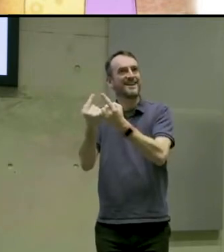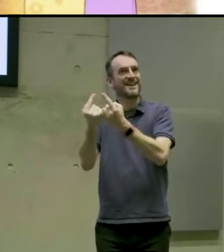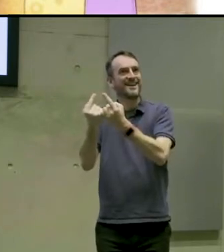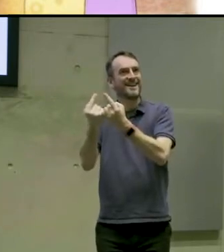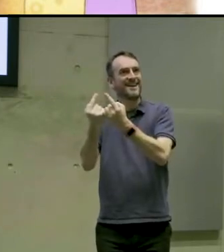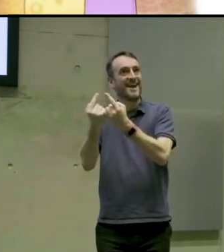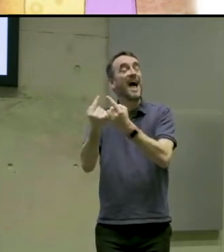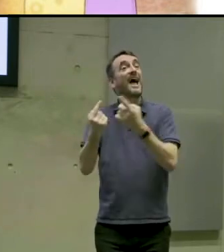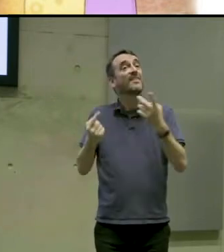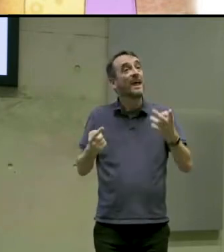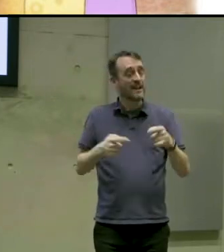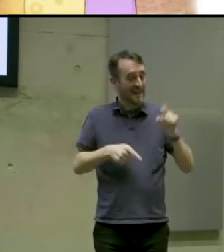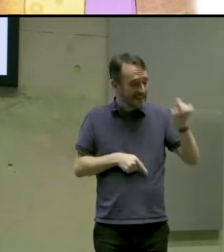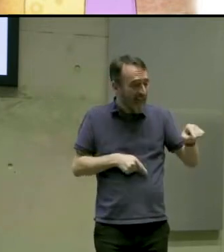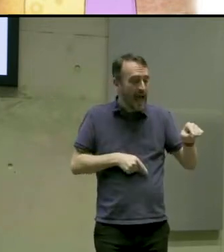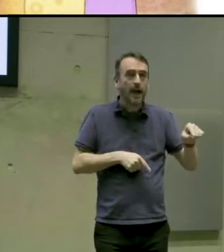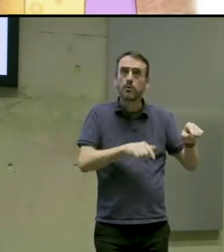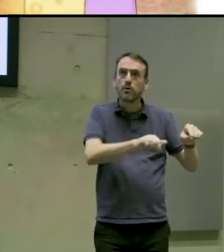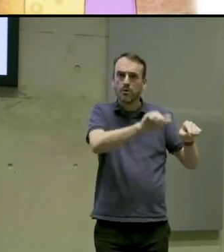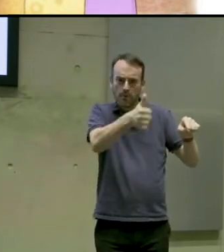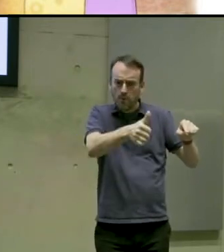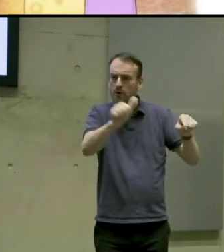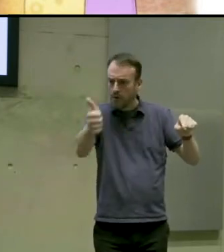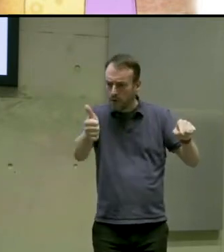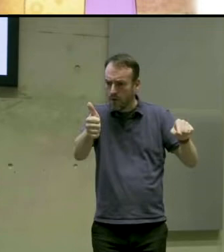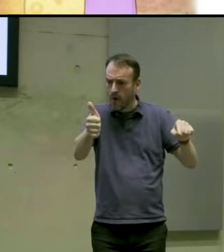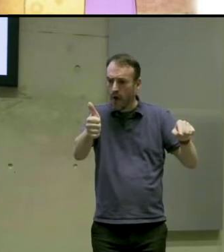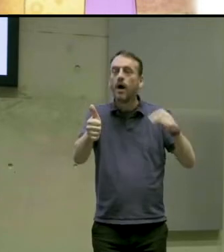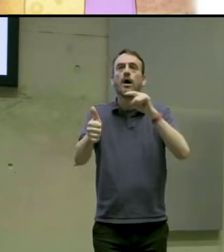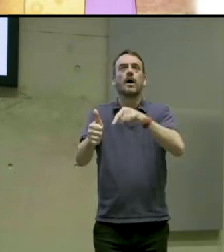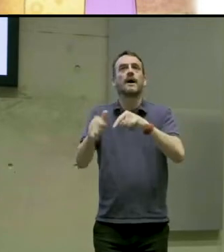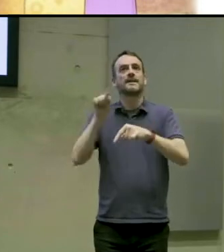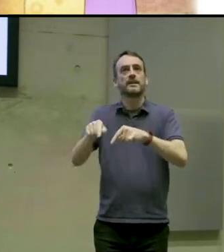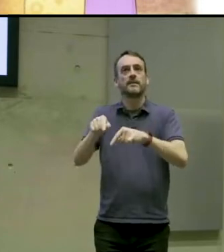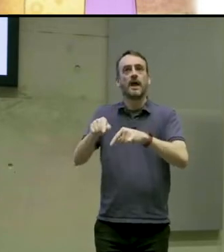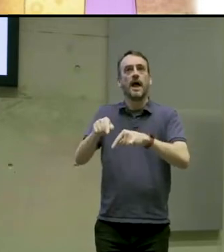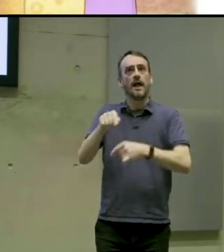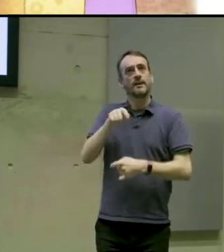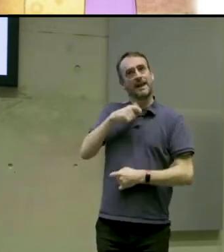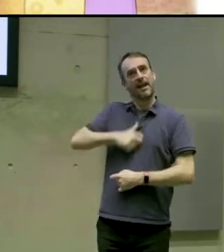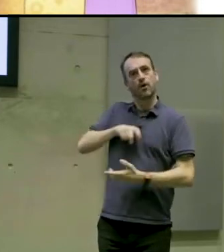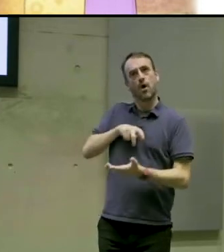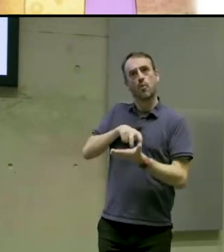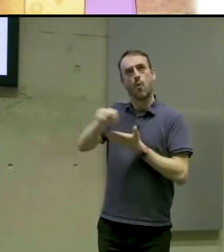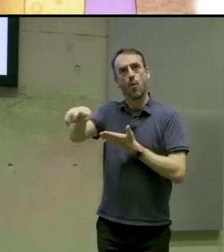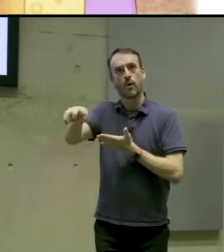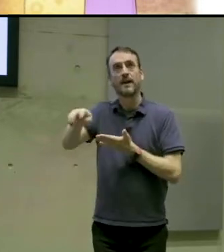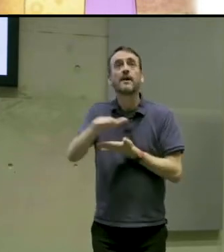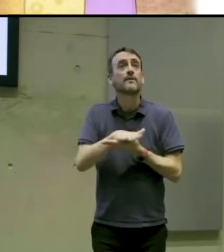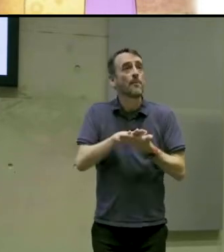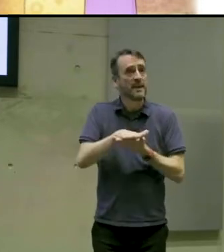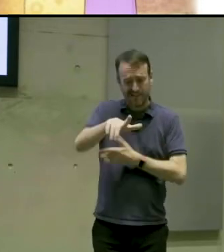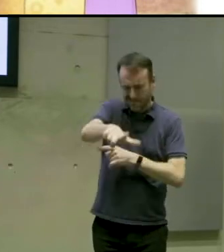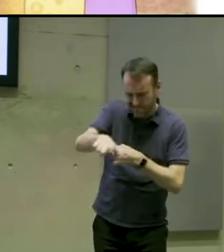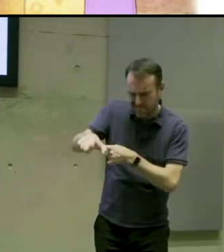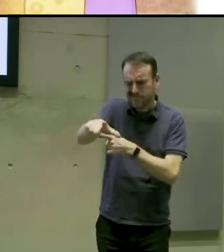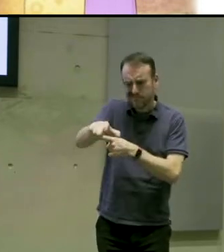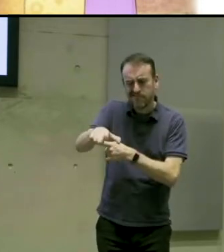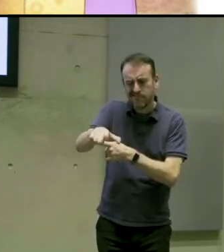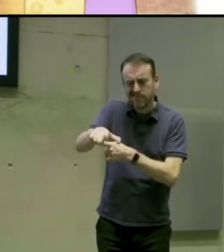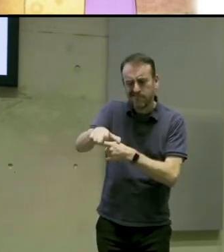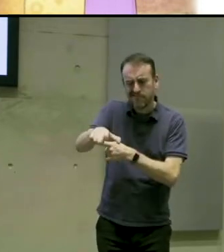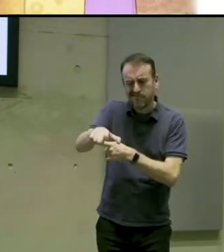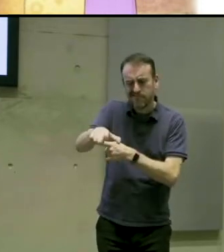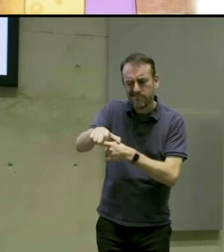will walk. So there's a lot less manual work that needs to be put into that.